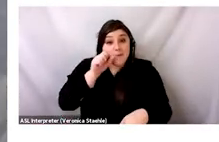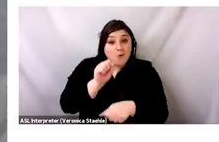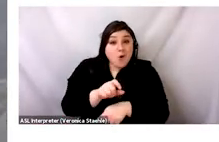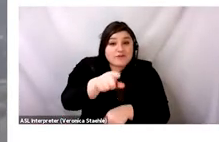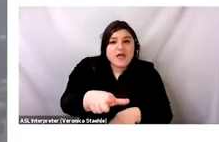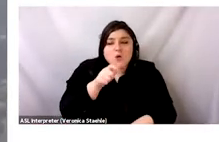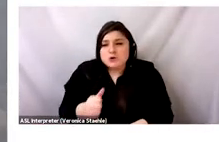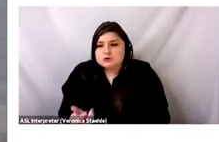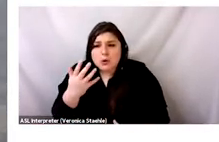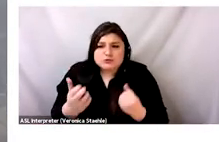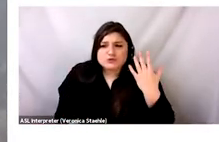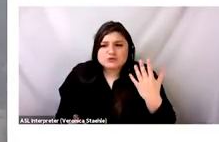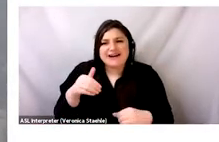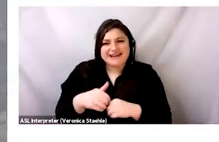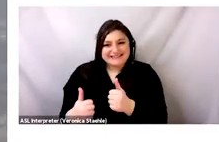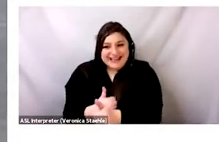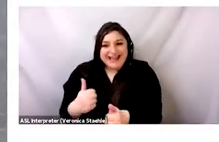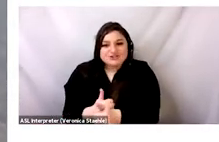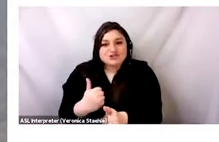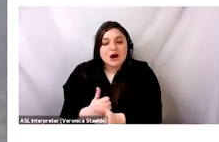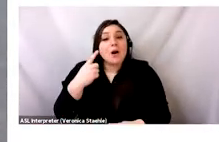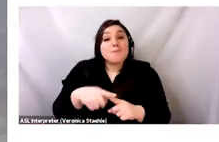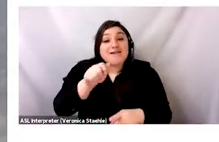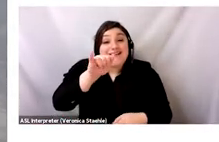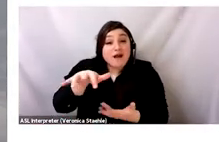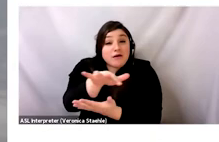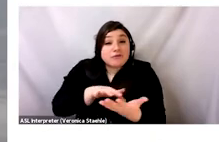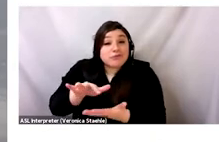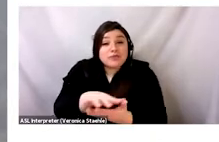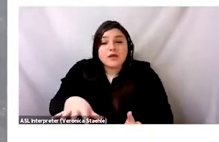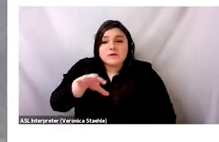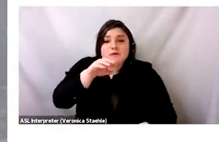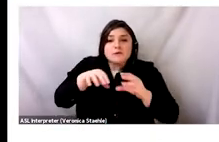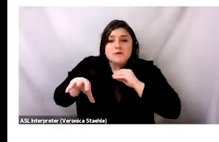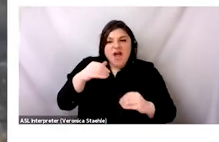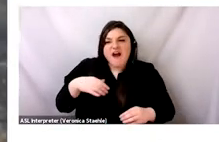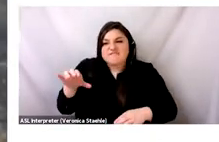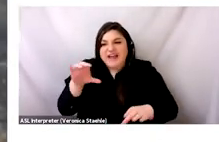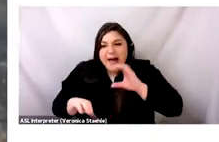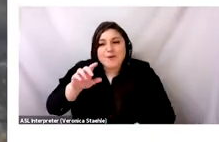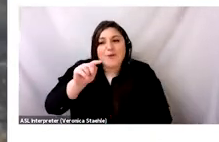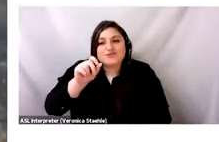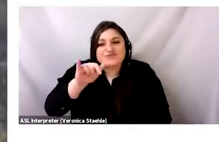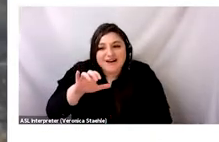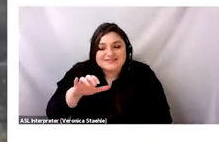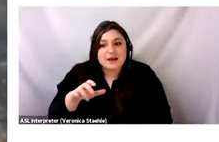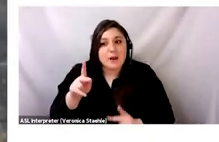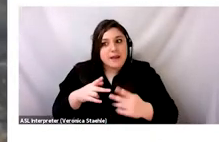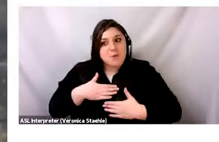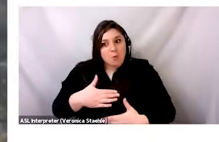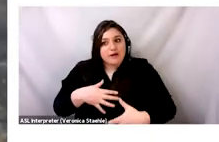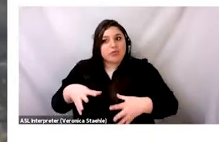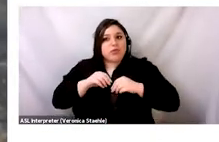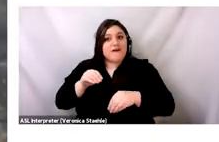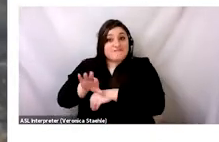And while they're doing this, you know, they're breathing in noxious fumes. They were literally risking their lives to recover plastic